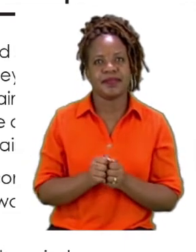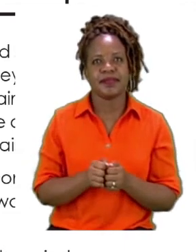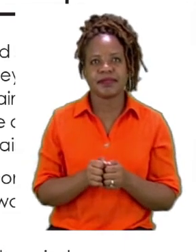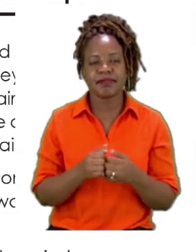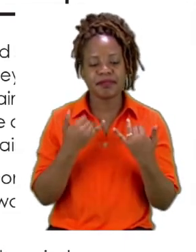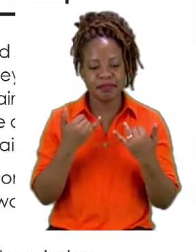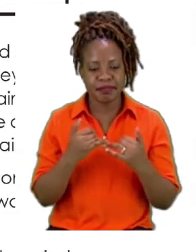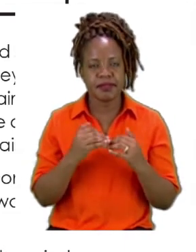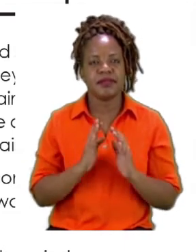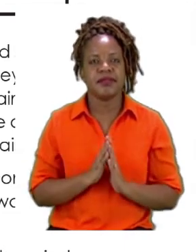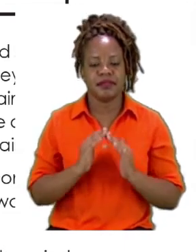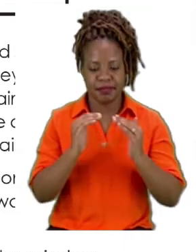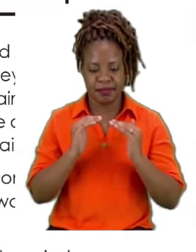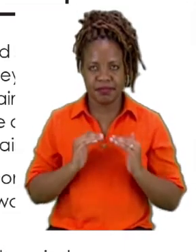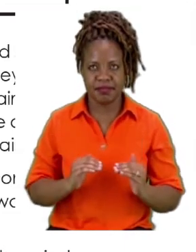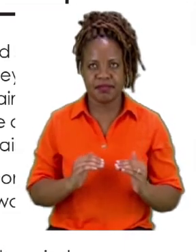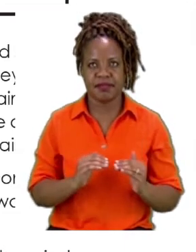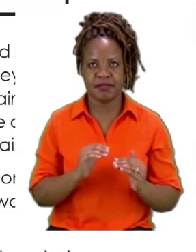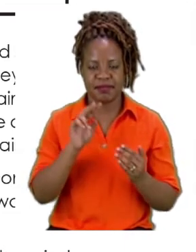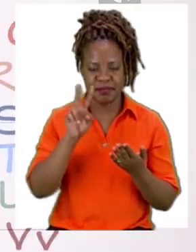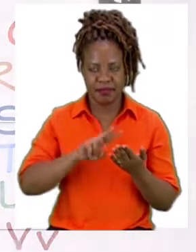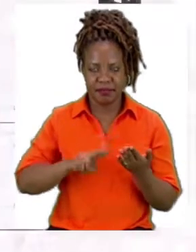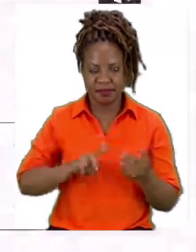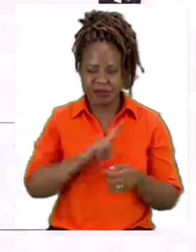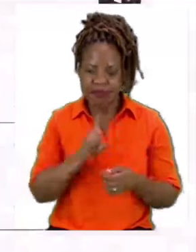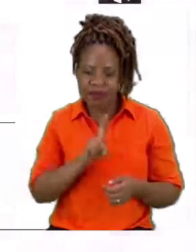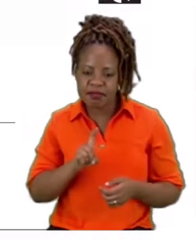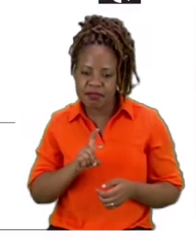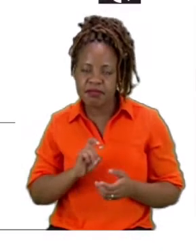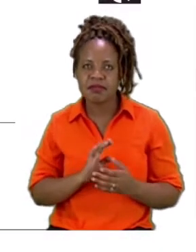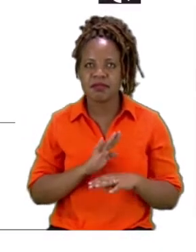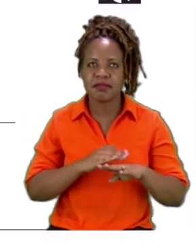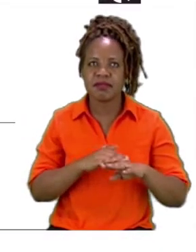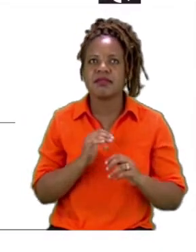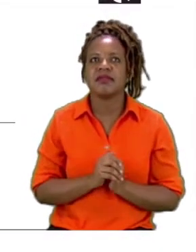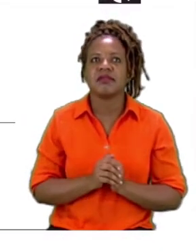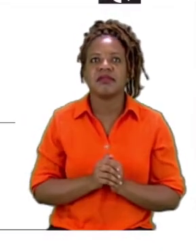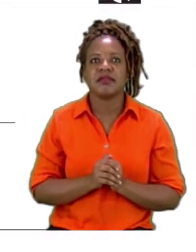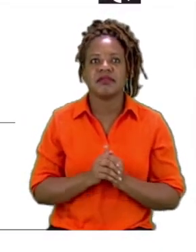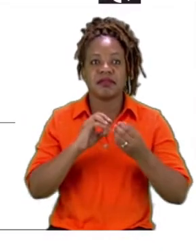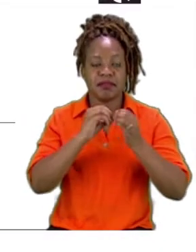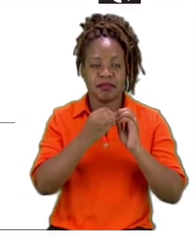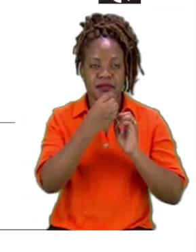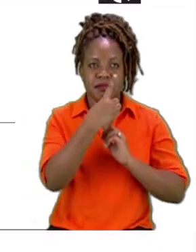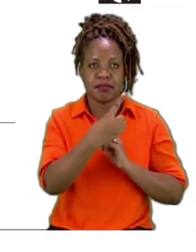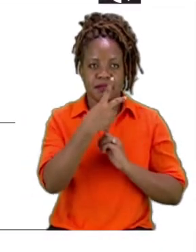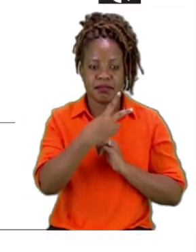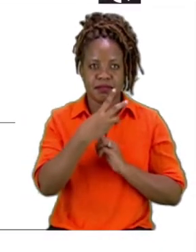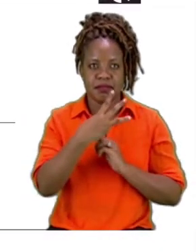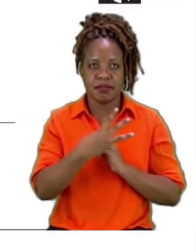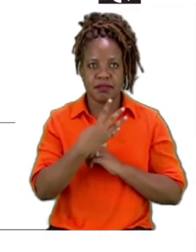Let's take a peek at our questions for the passage. Now we have four different